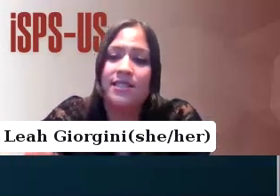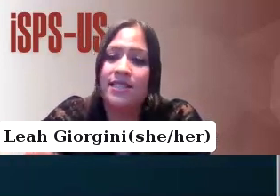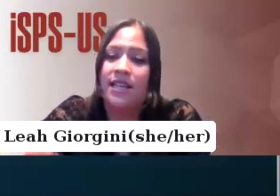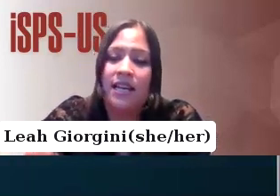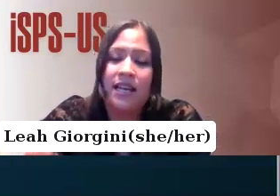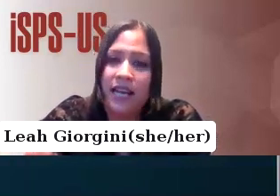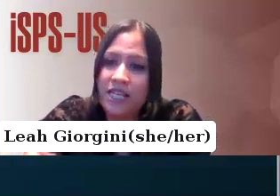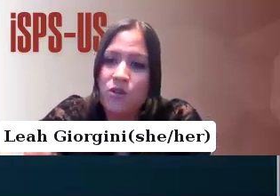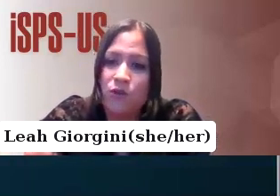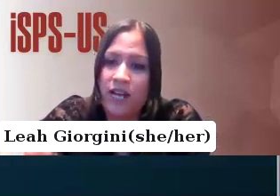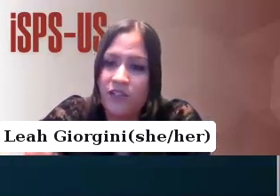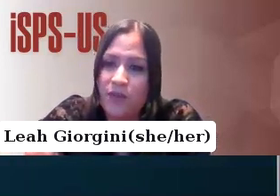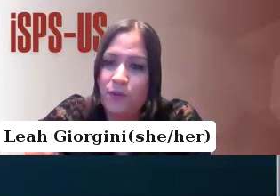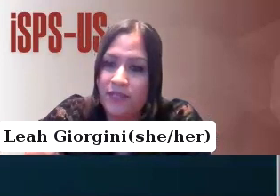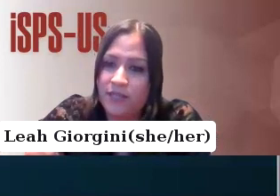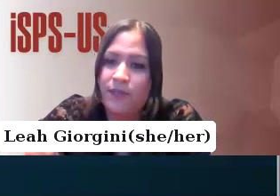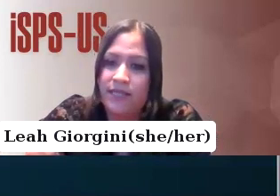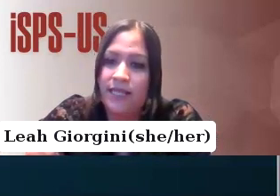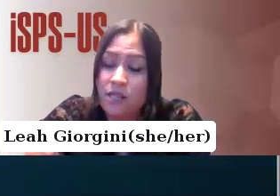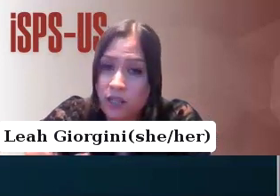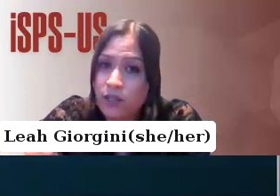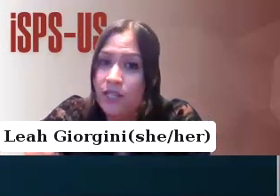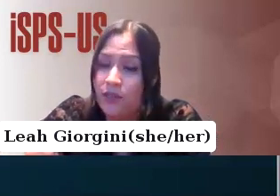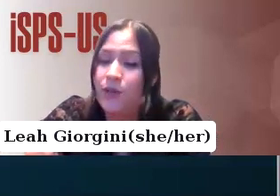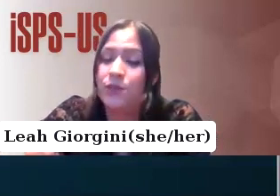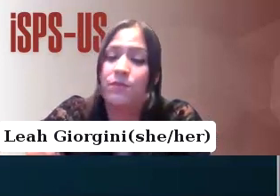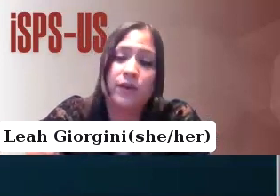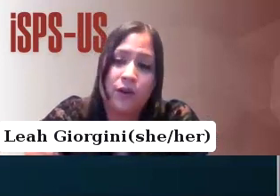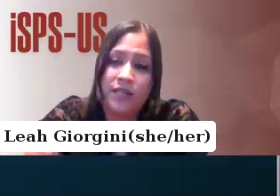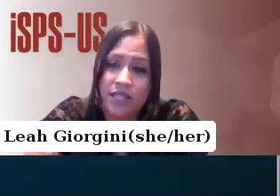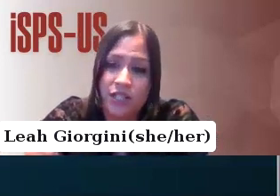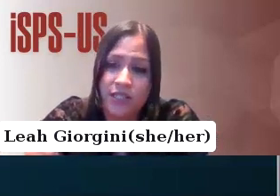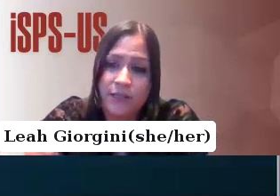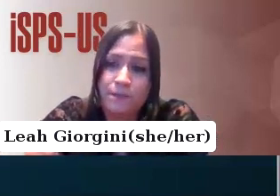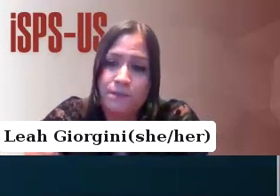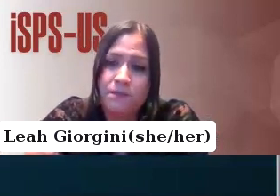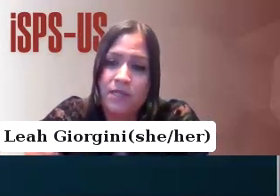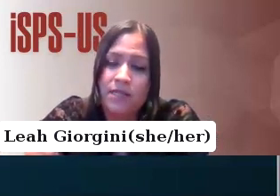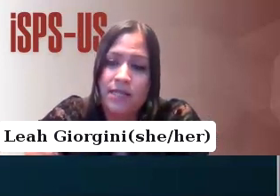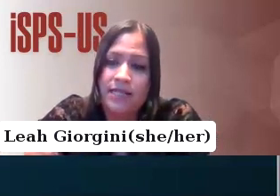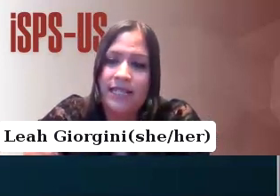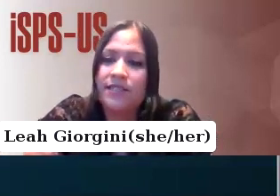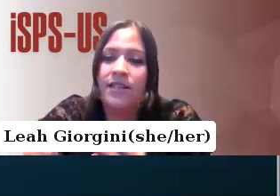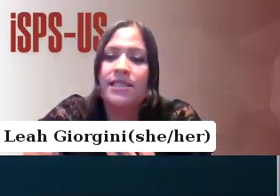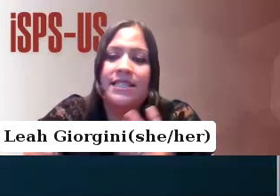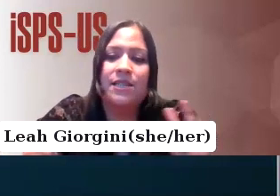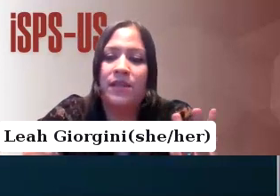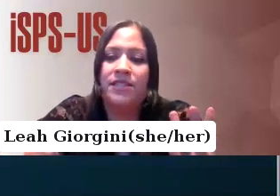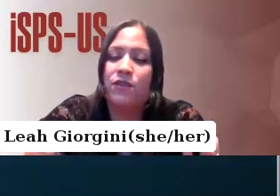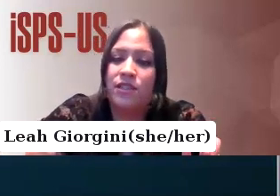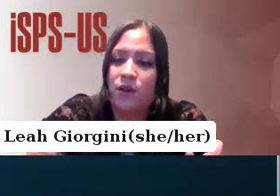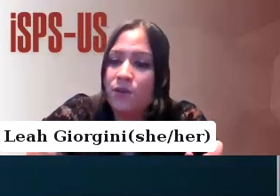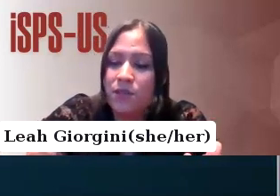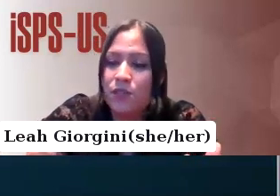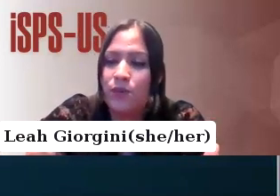inherent dignity and equal rights of people with disabilities, including those with mental health conditions. It asserts that